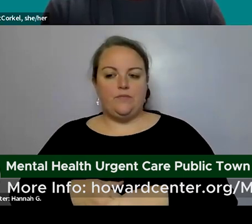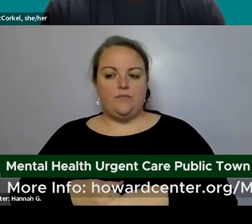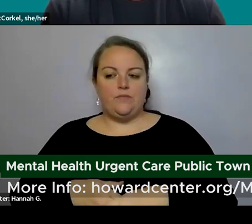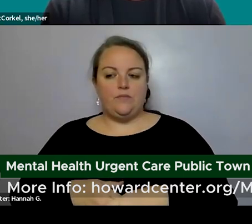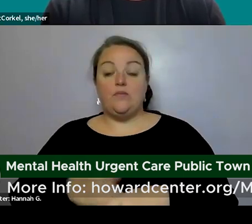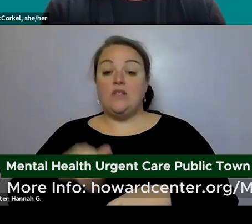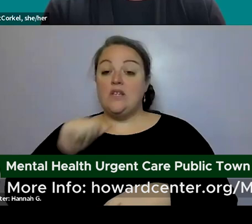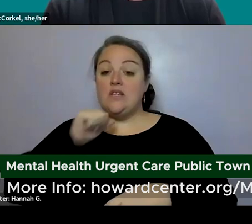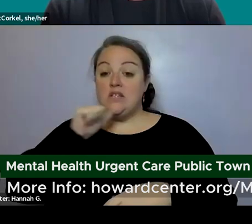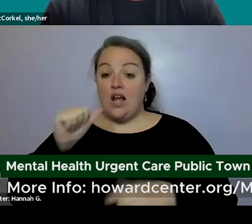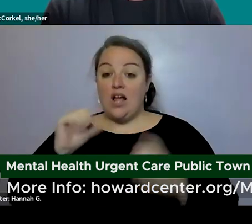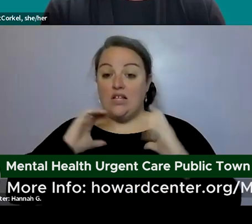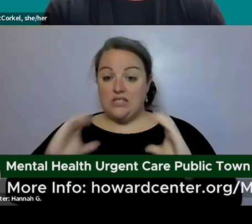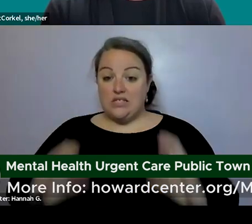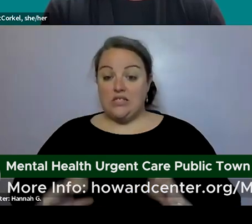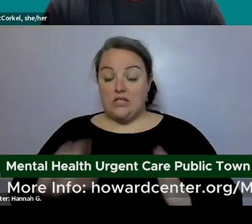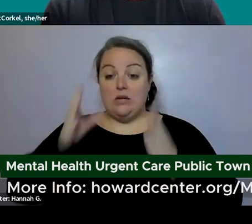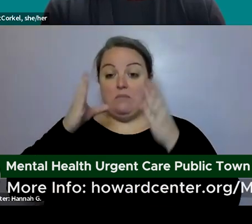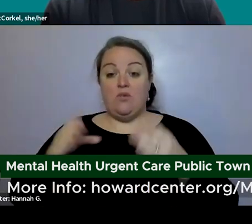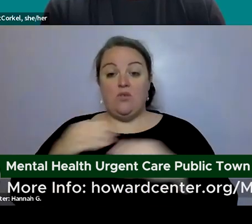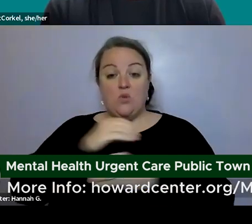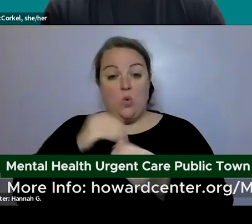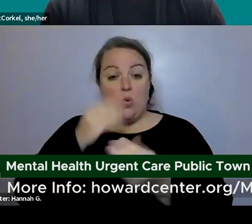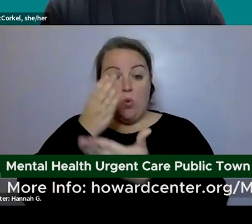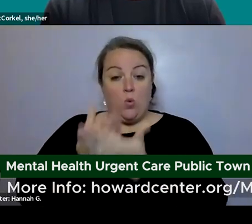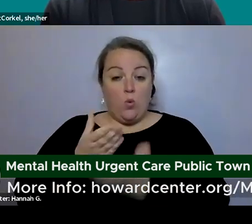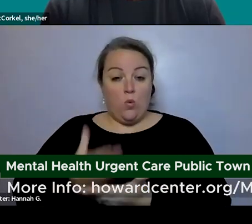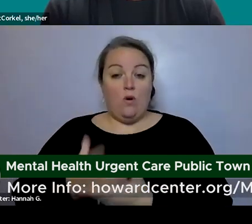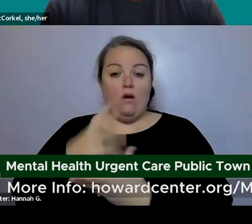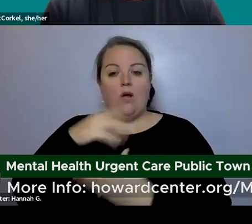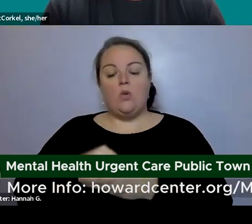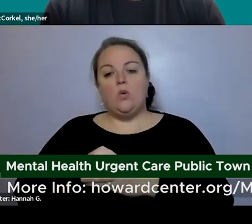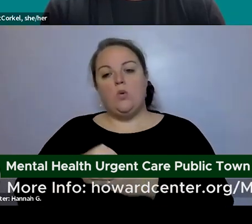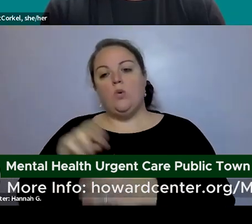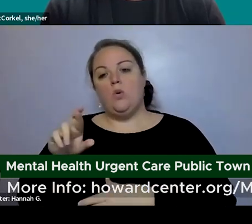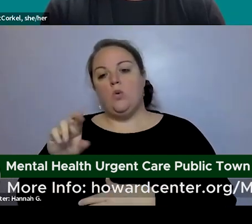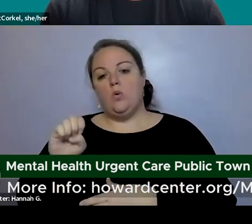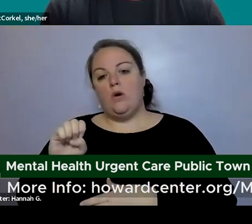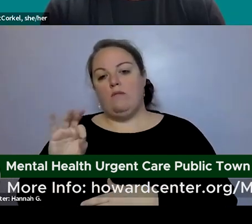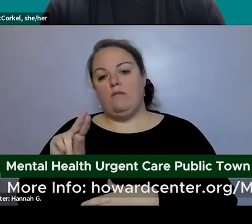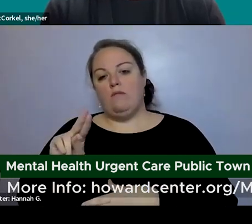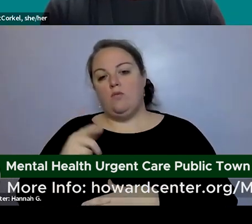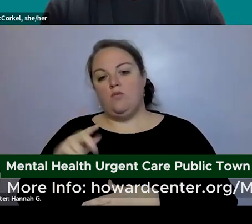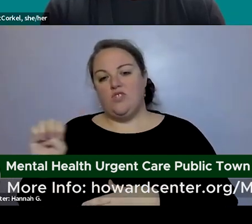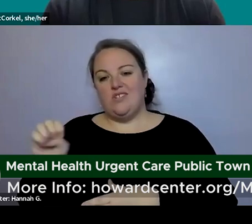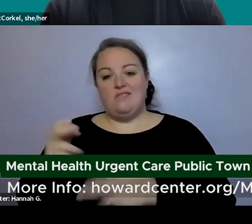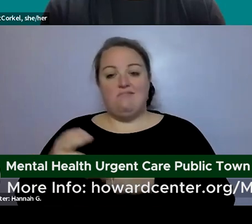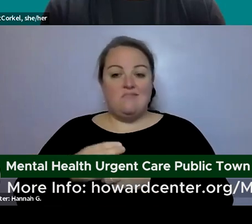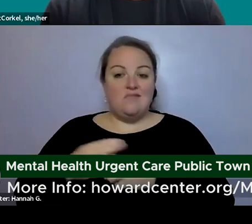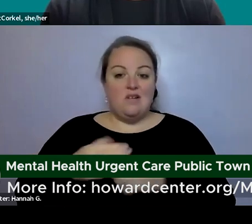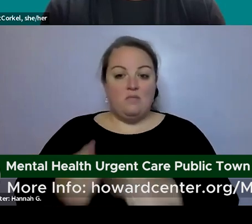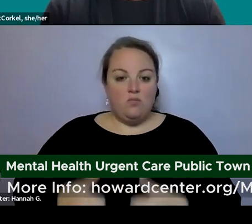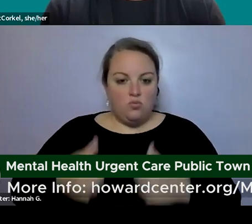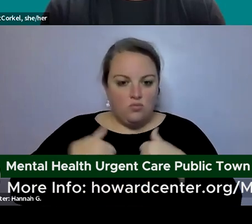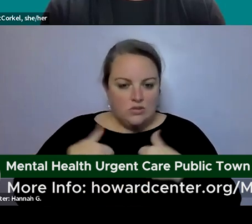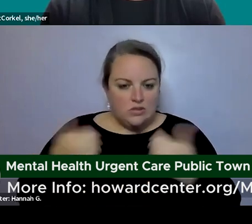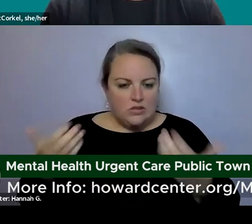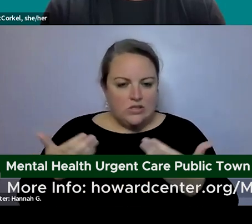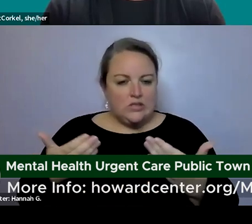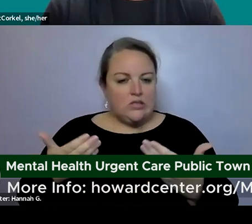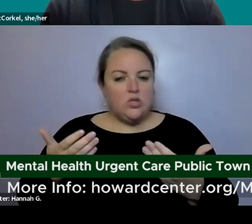-citizens or persons without documentation which could include refugees or temporary um residents um